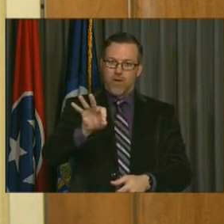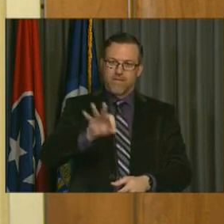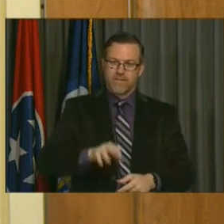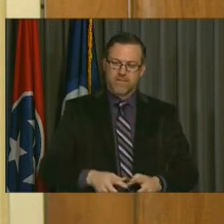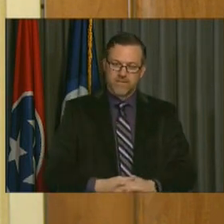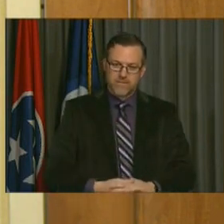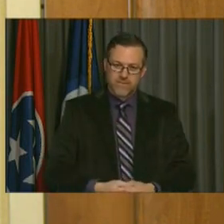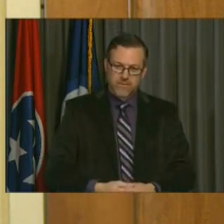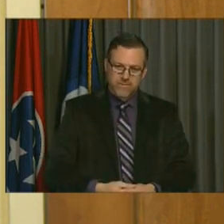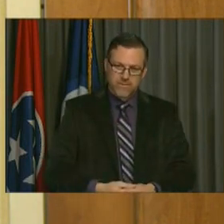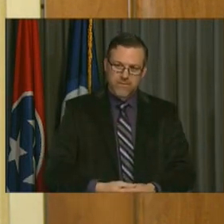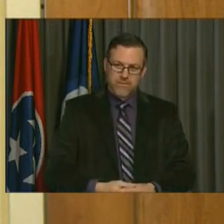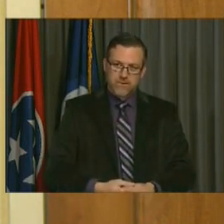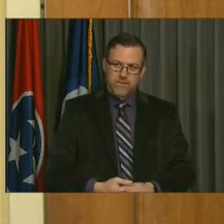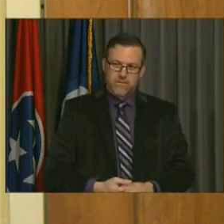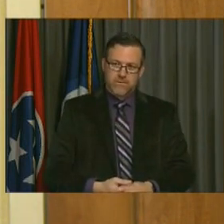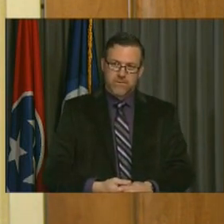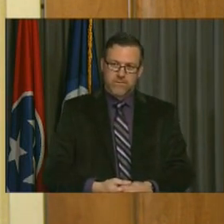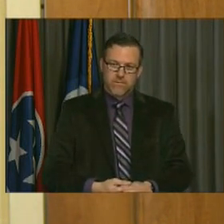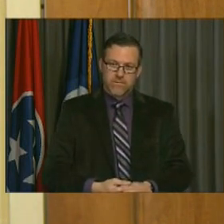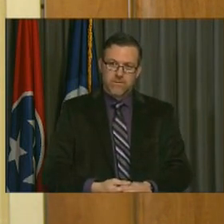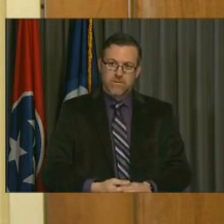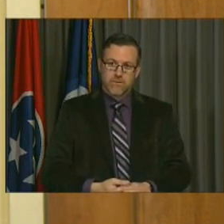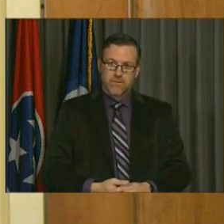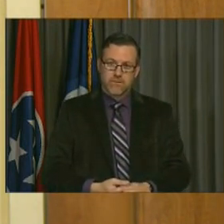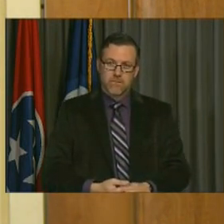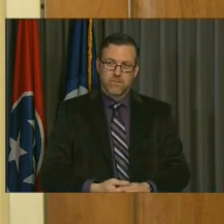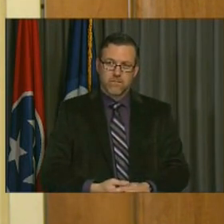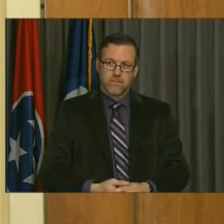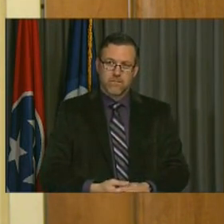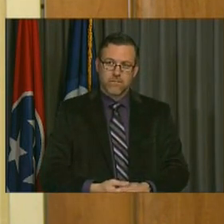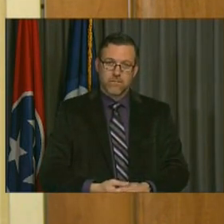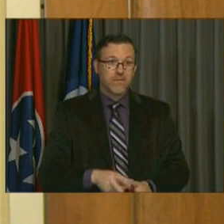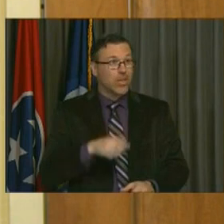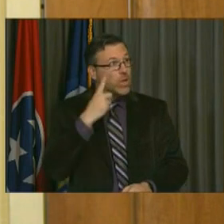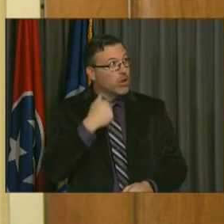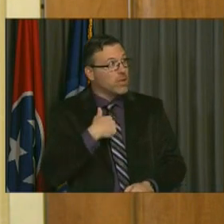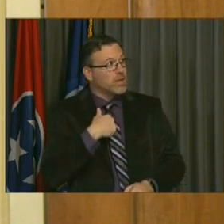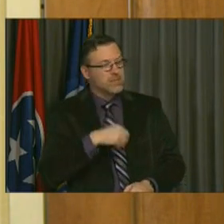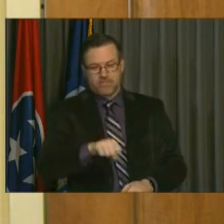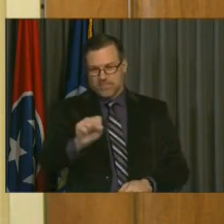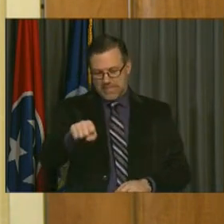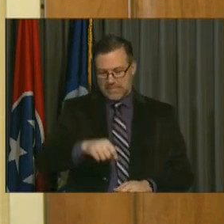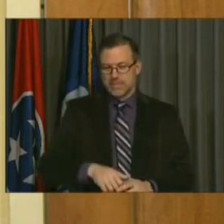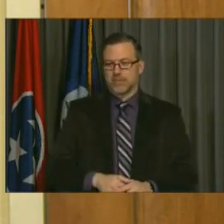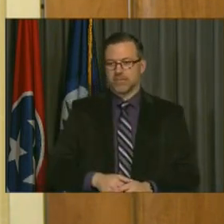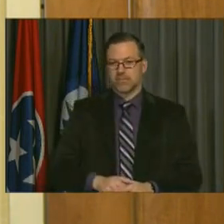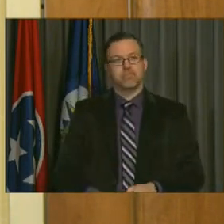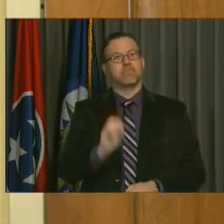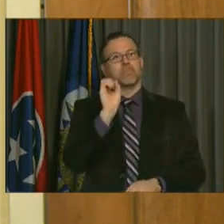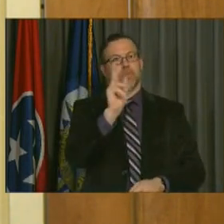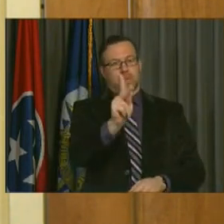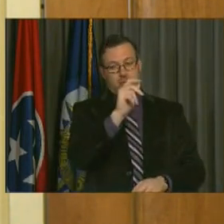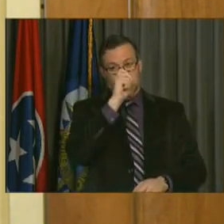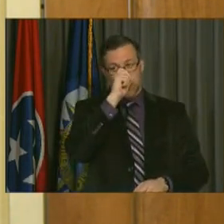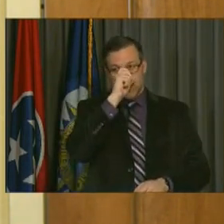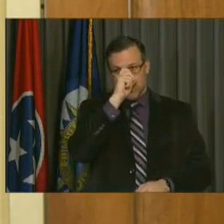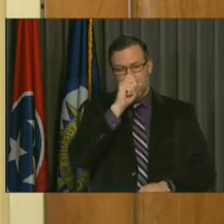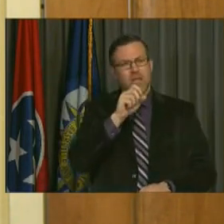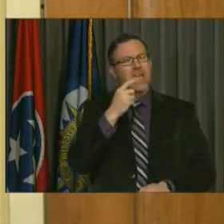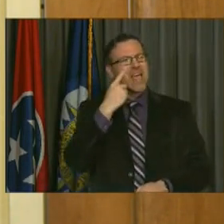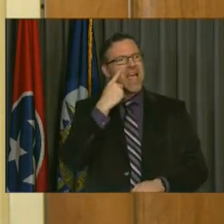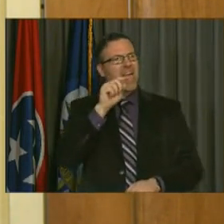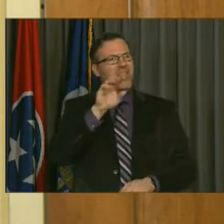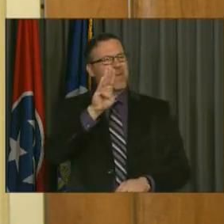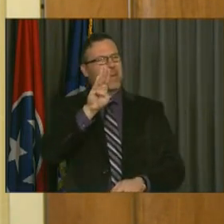you hear me? Yes. Okay. I think Bob